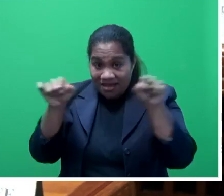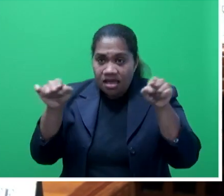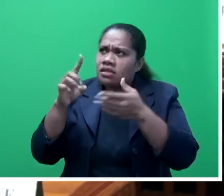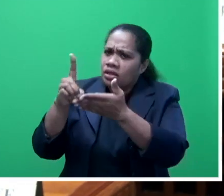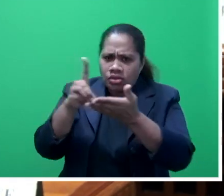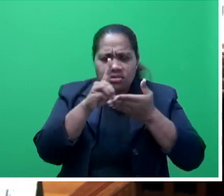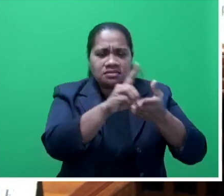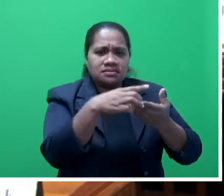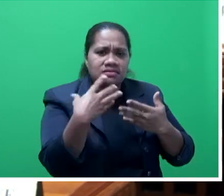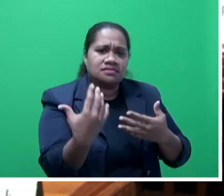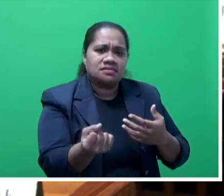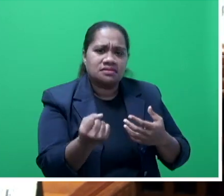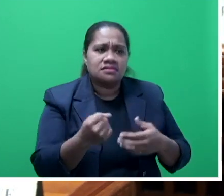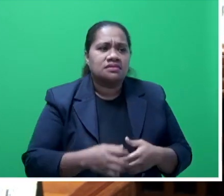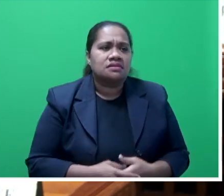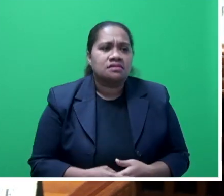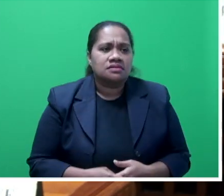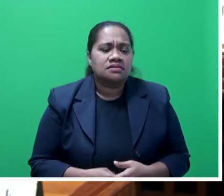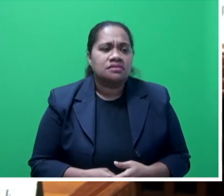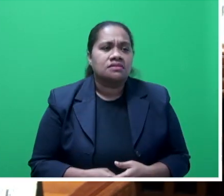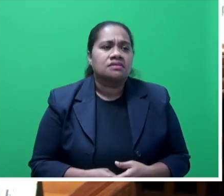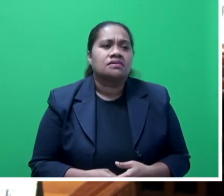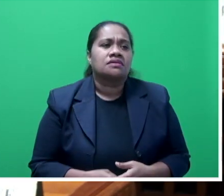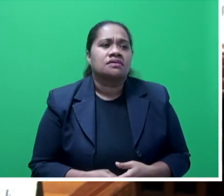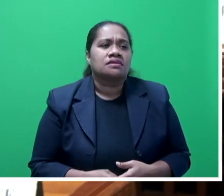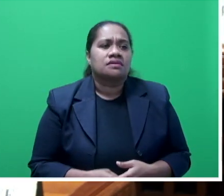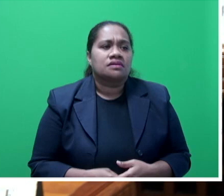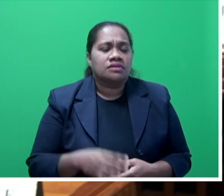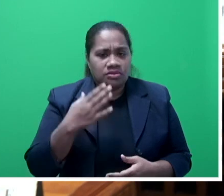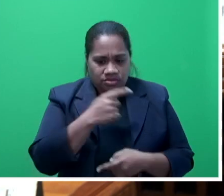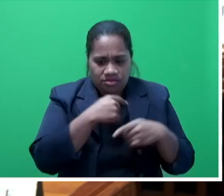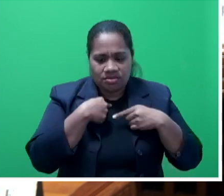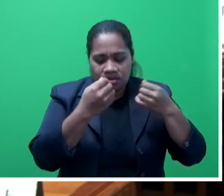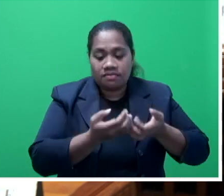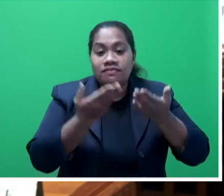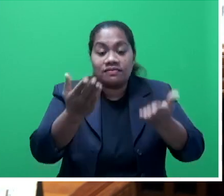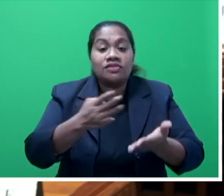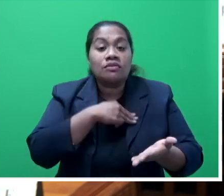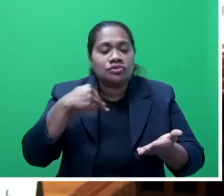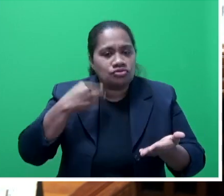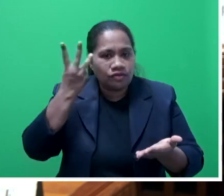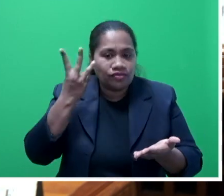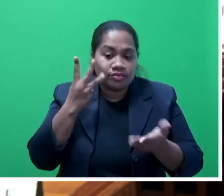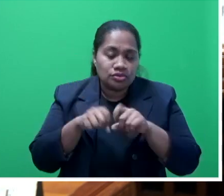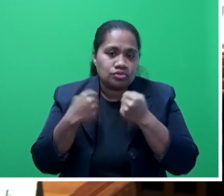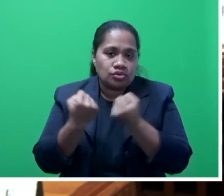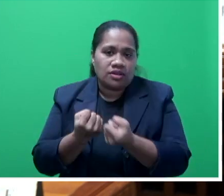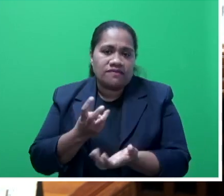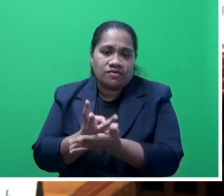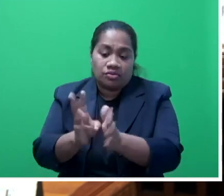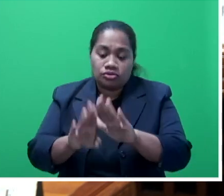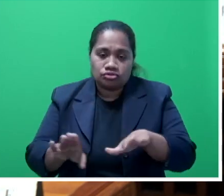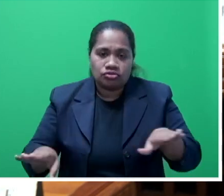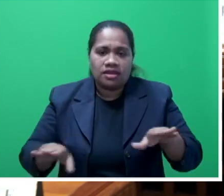passed this. There was a handover to the Ministry of Women and Social Welfare and Children and